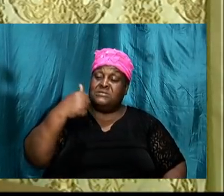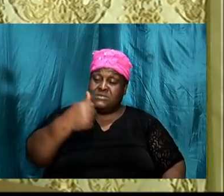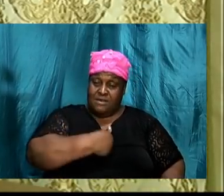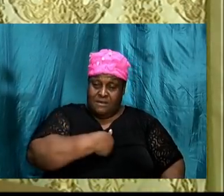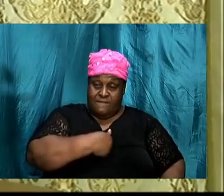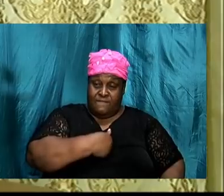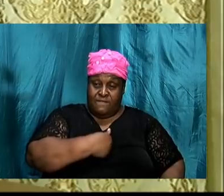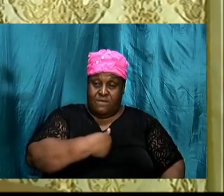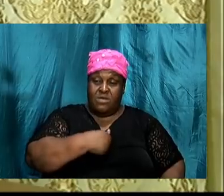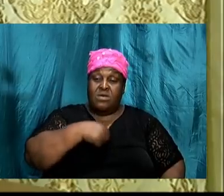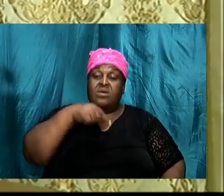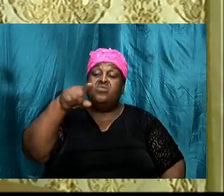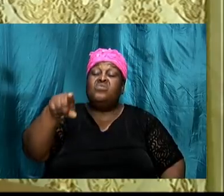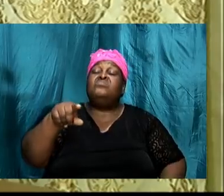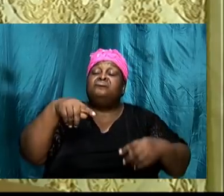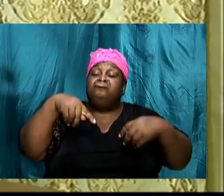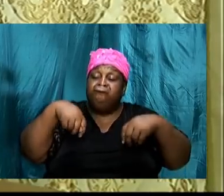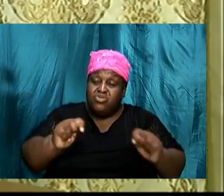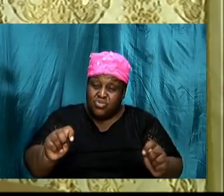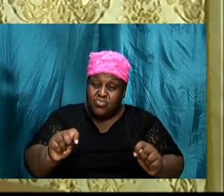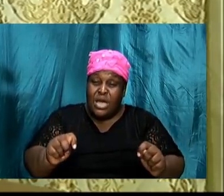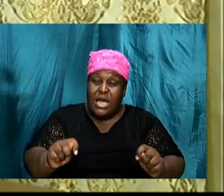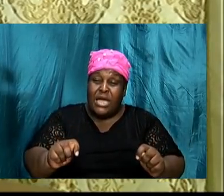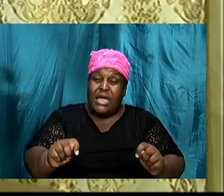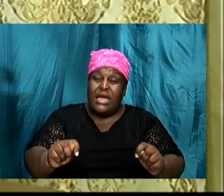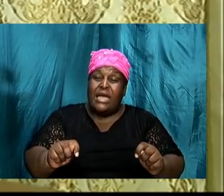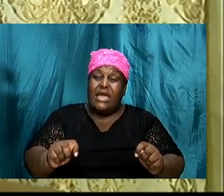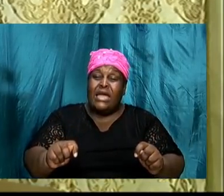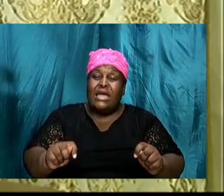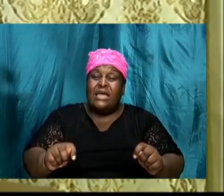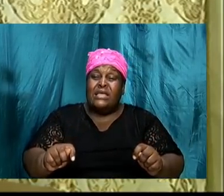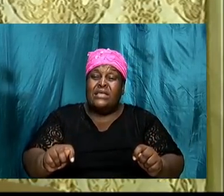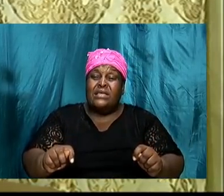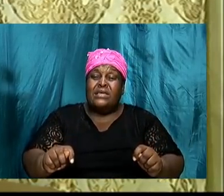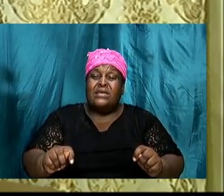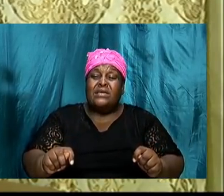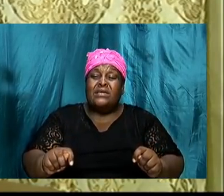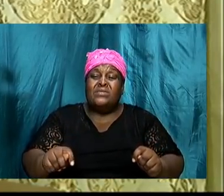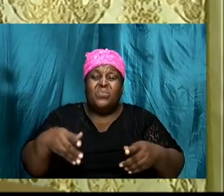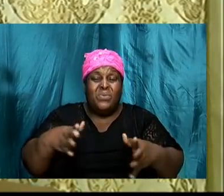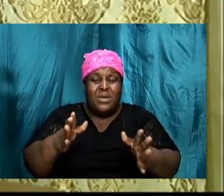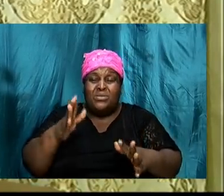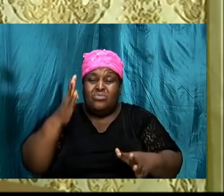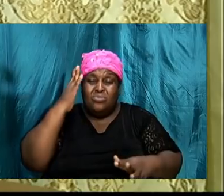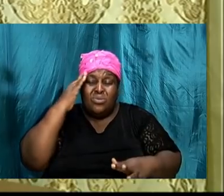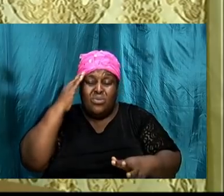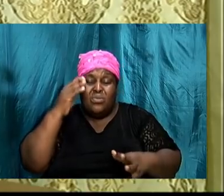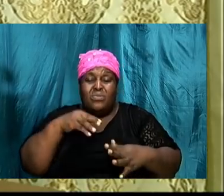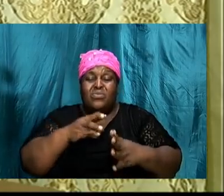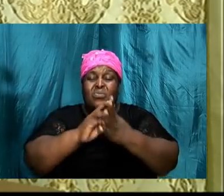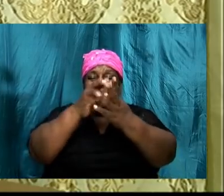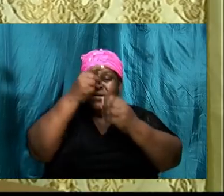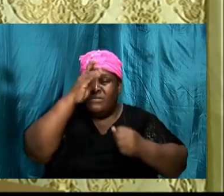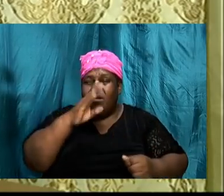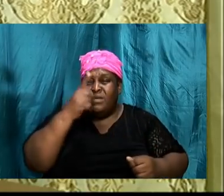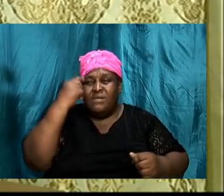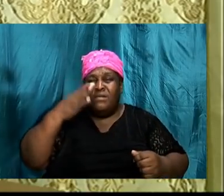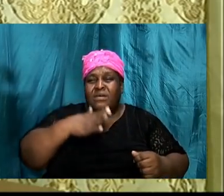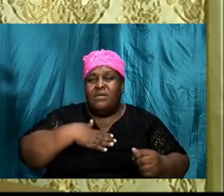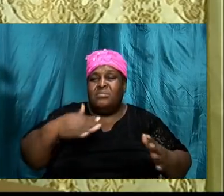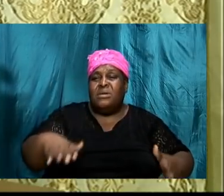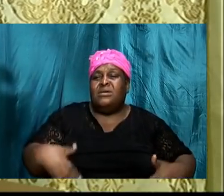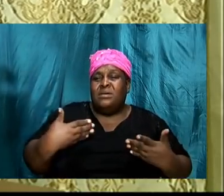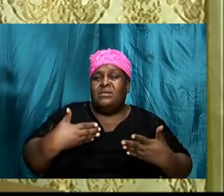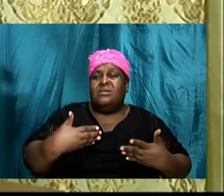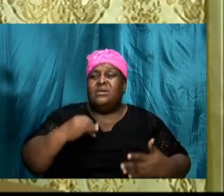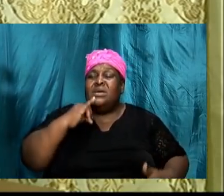try the key to unlocking, the key to knowing the will of God for your life is to please the